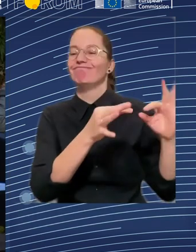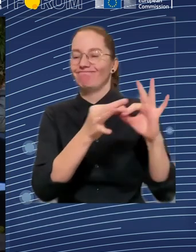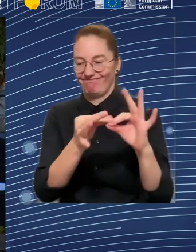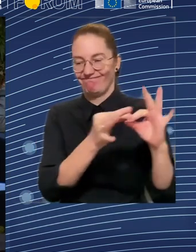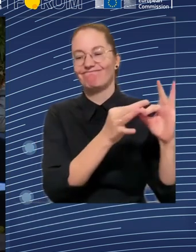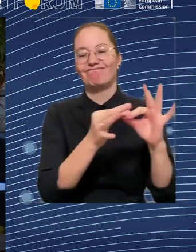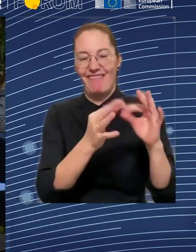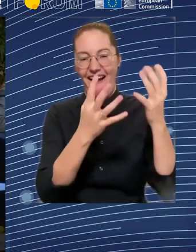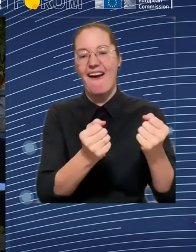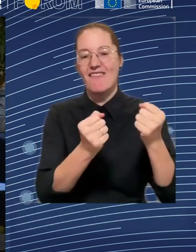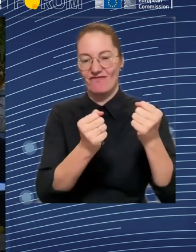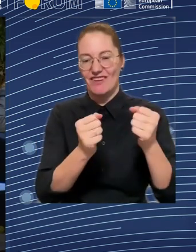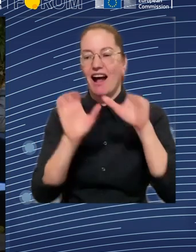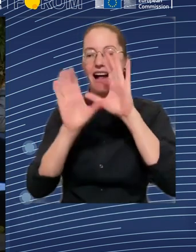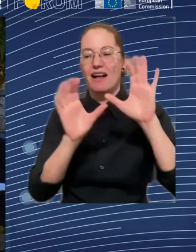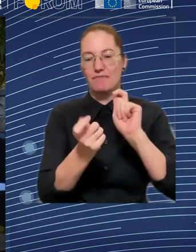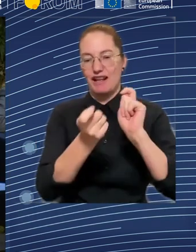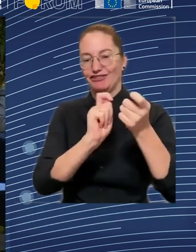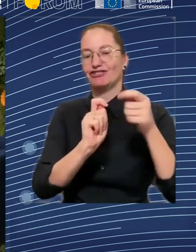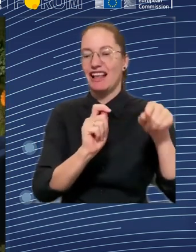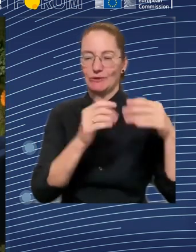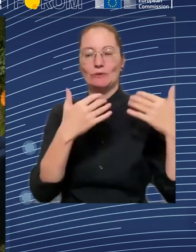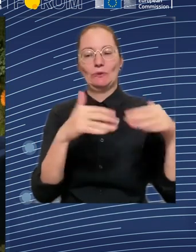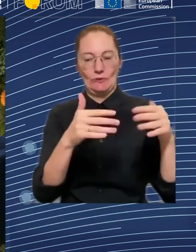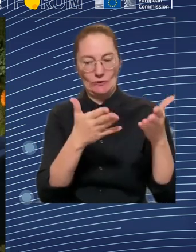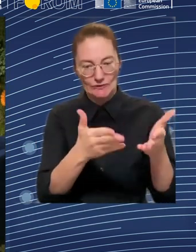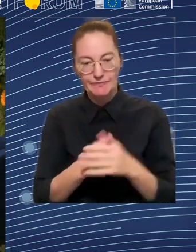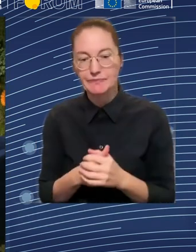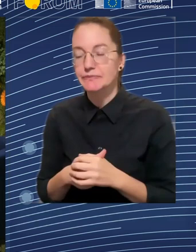saying is that there are no quick fixes, or at least I can't see them.